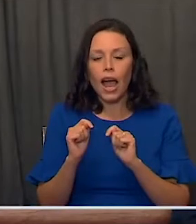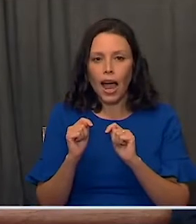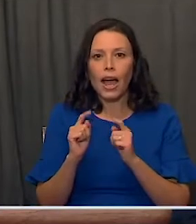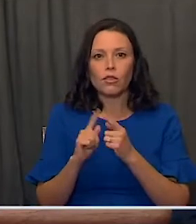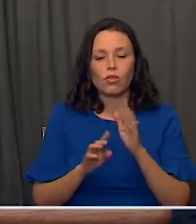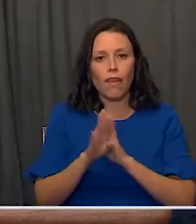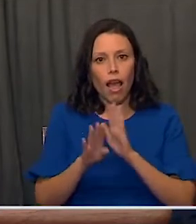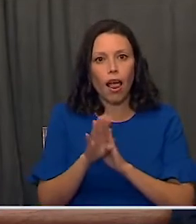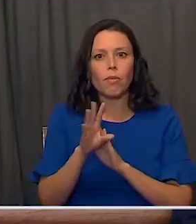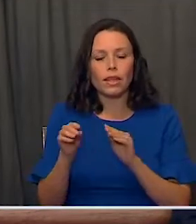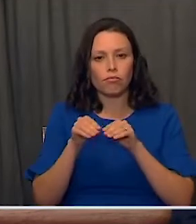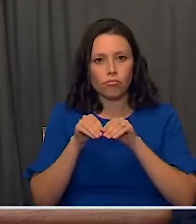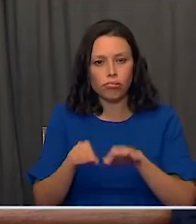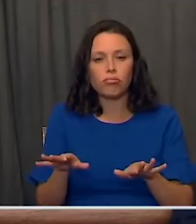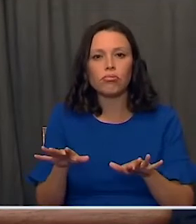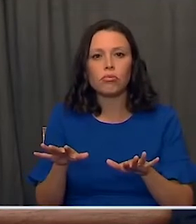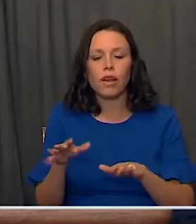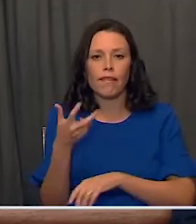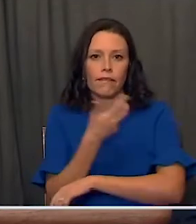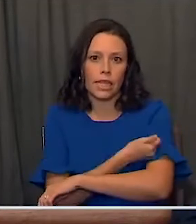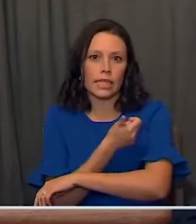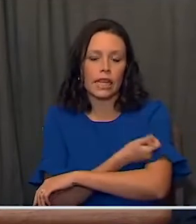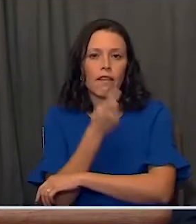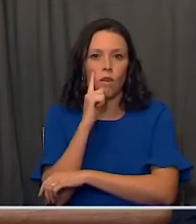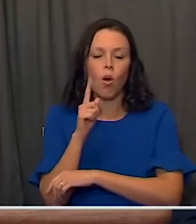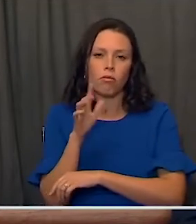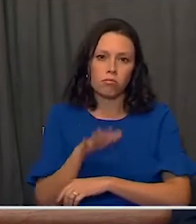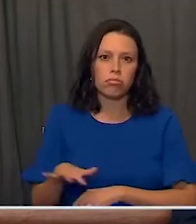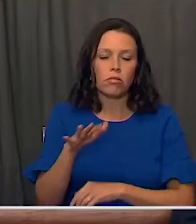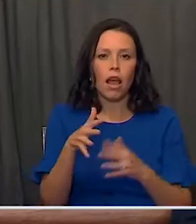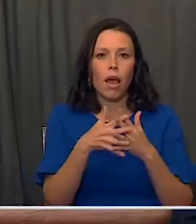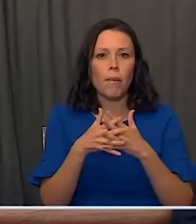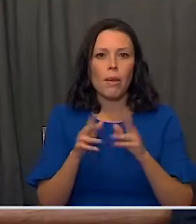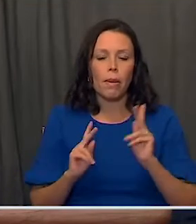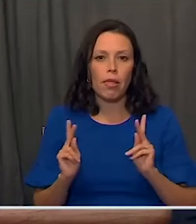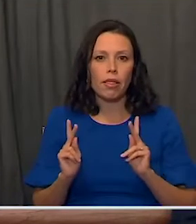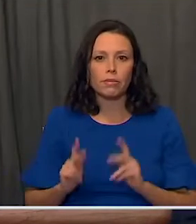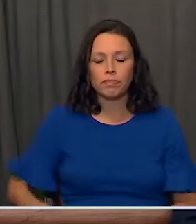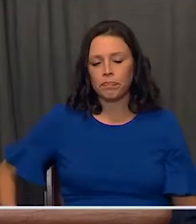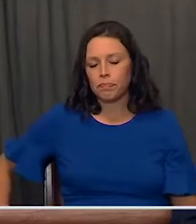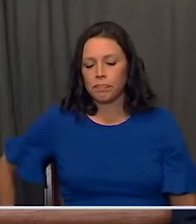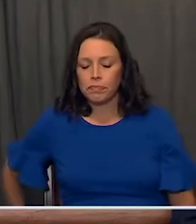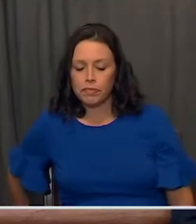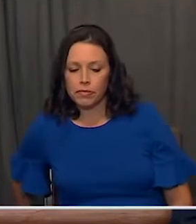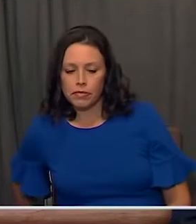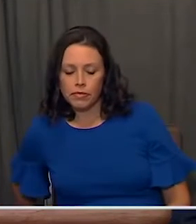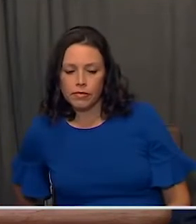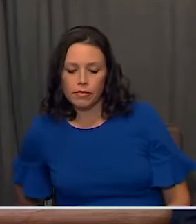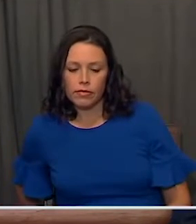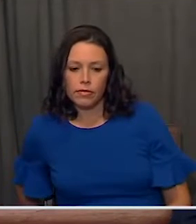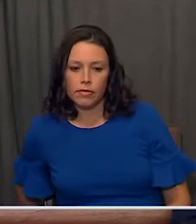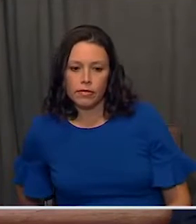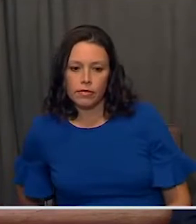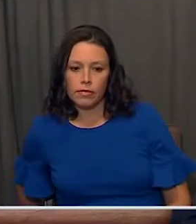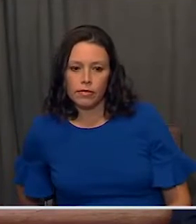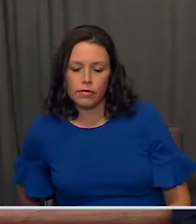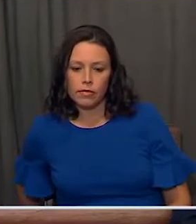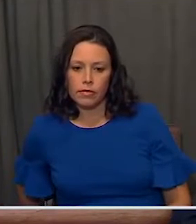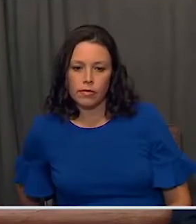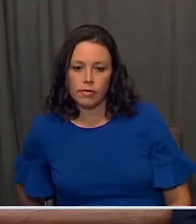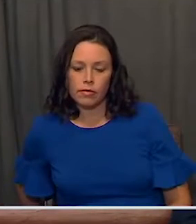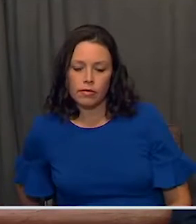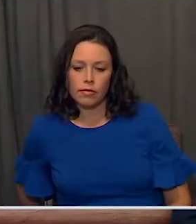toward the development and the distribution of a vaccine for the American people. As we gather here today, with cases and